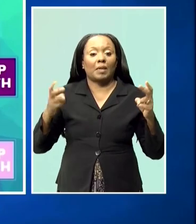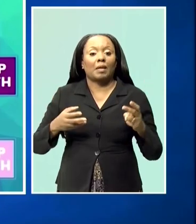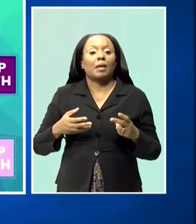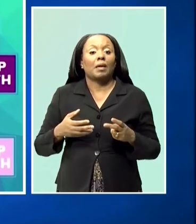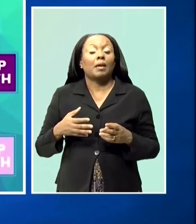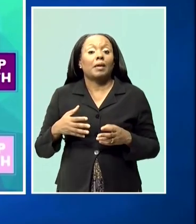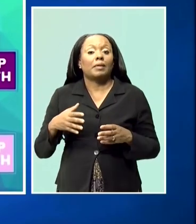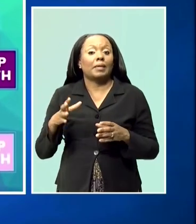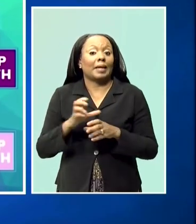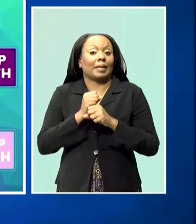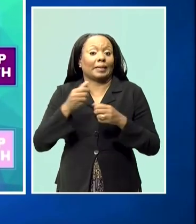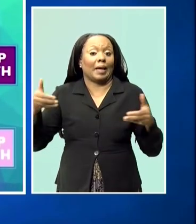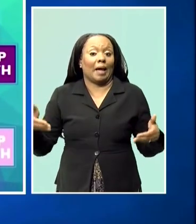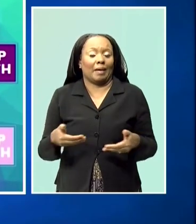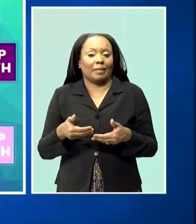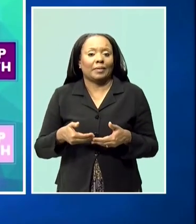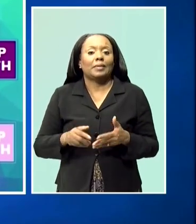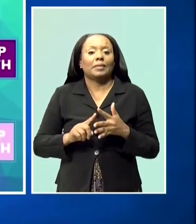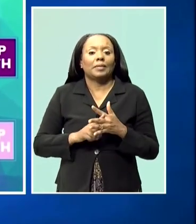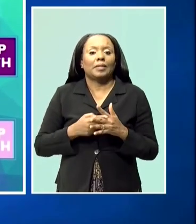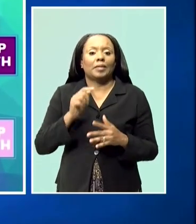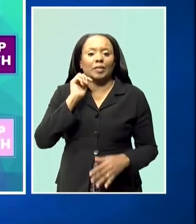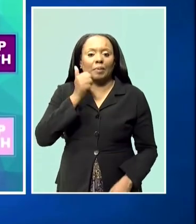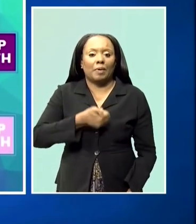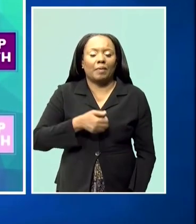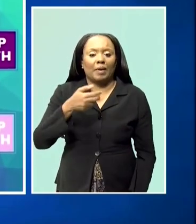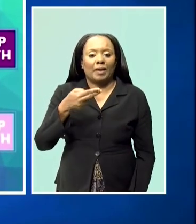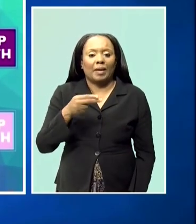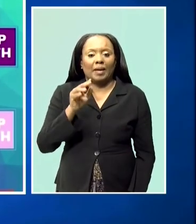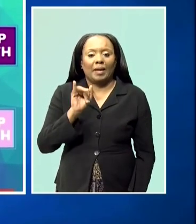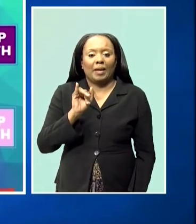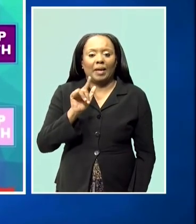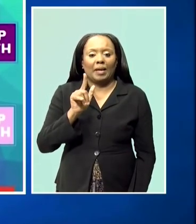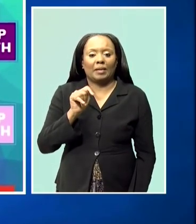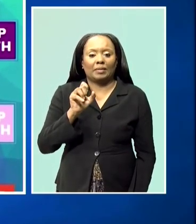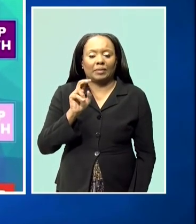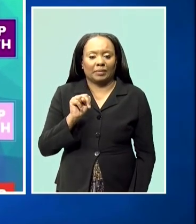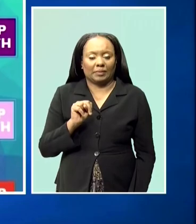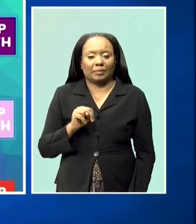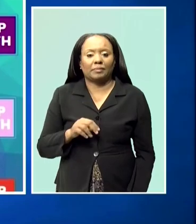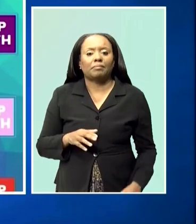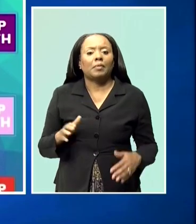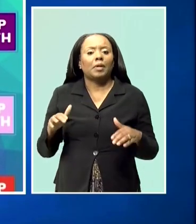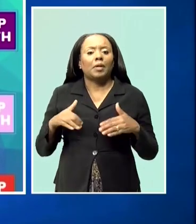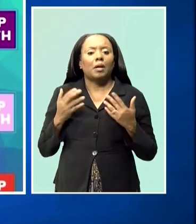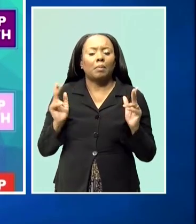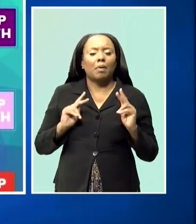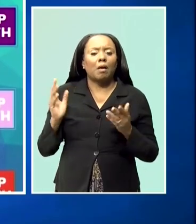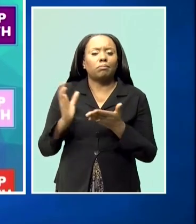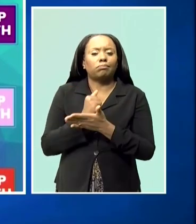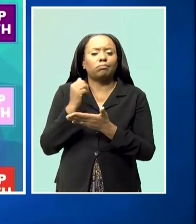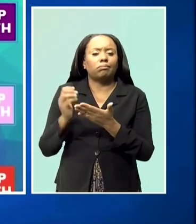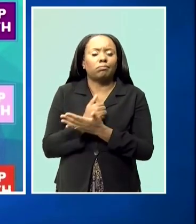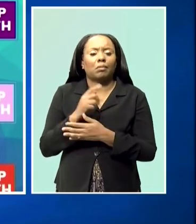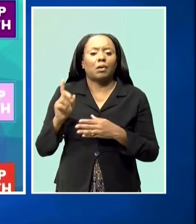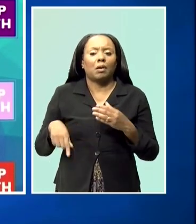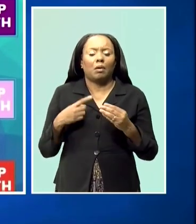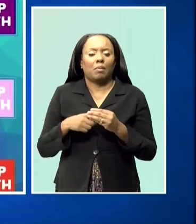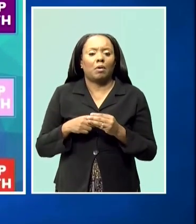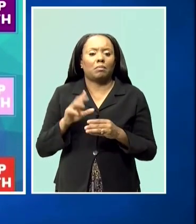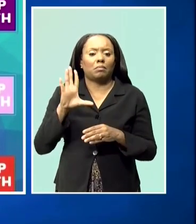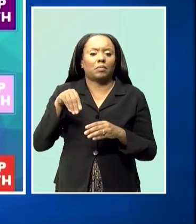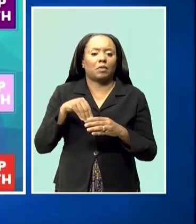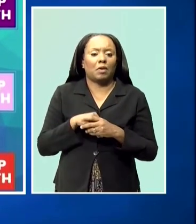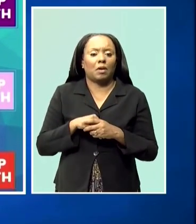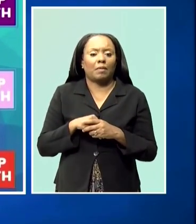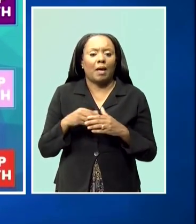Barbados which gets started at 9 tomorrow, Wednesday, September 28th. During that event, young people will gain greater insight about getting into agriculture